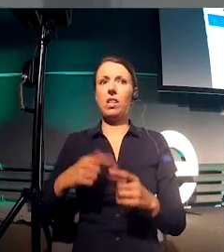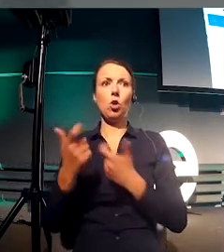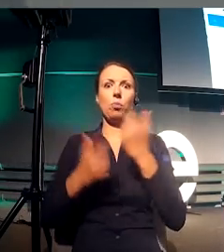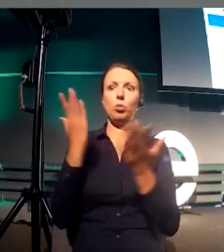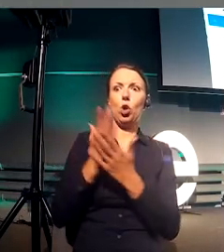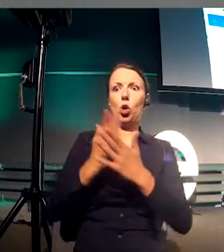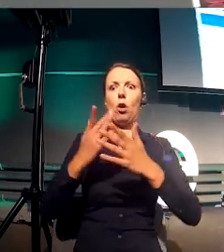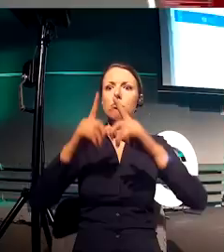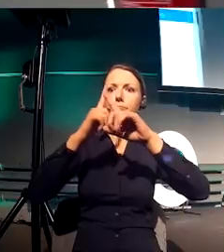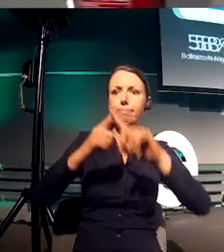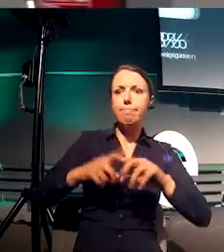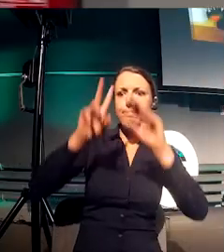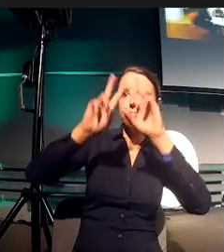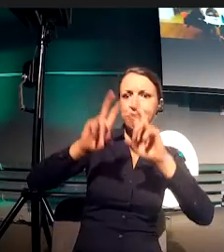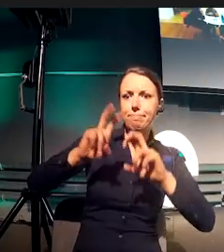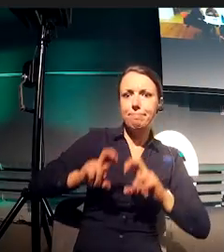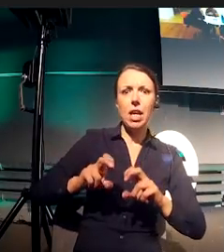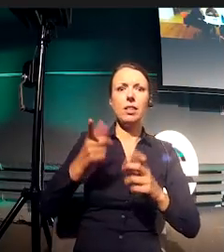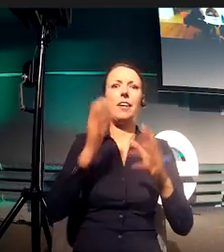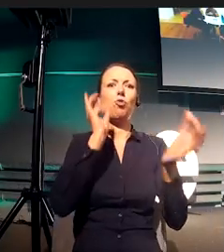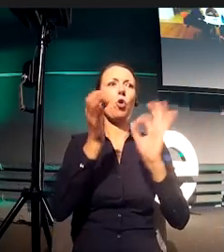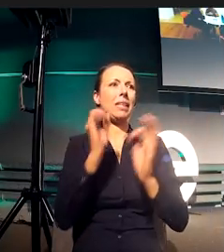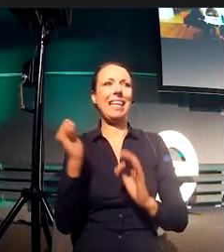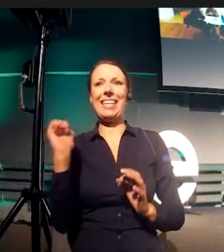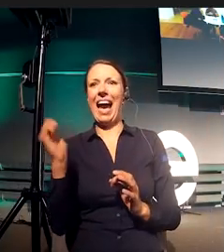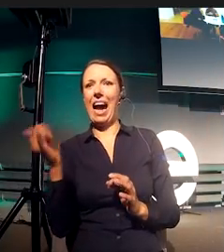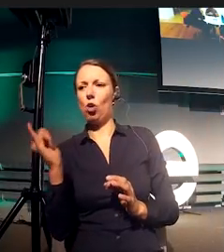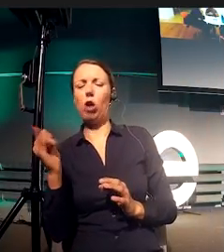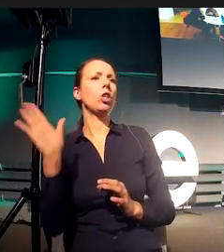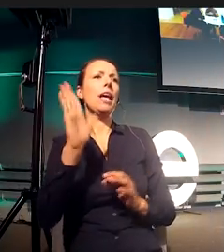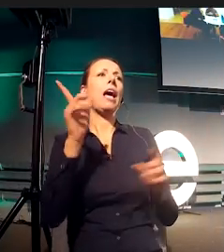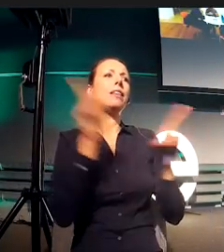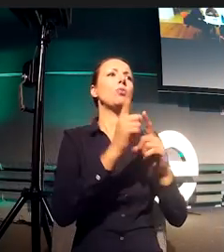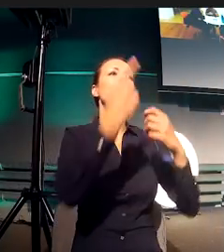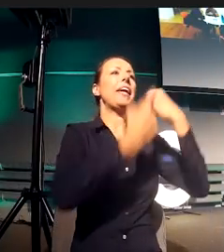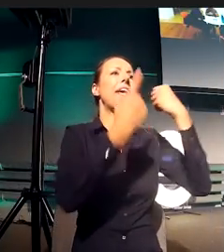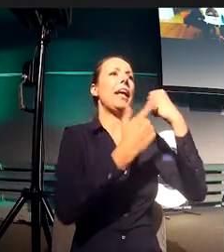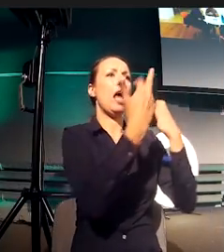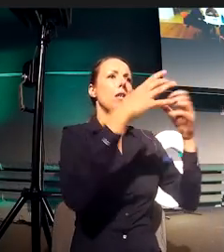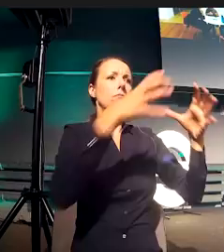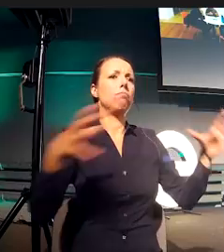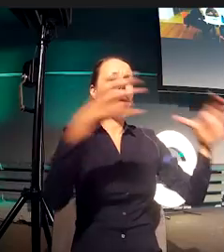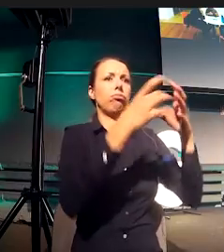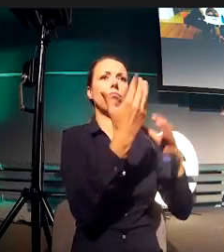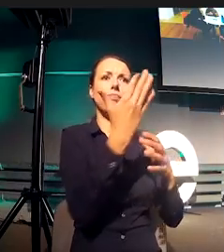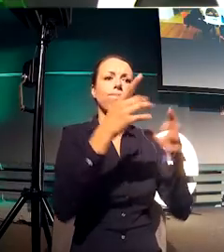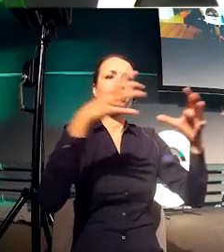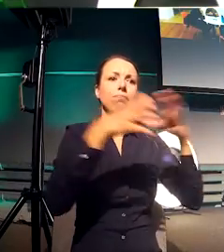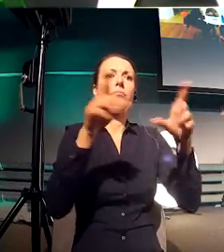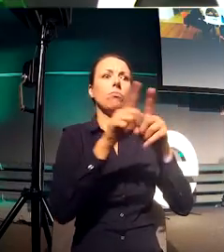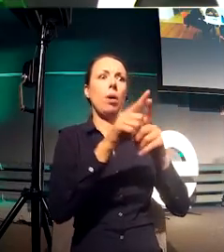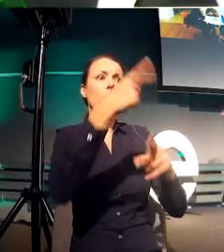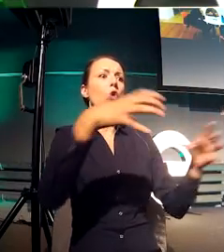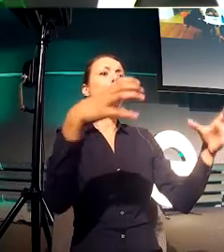look at quantitative data. So, we actually go and we have focus groups, and we talk to people all over the world of